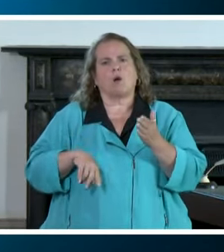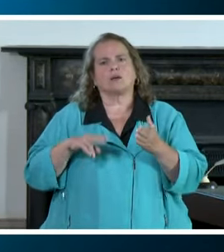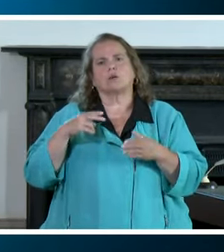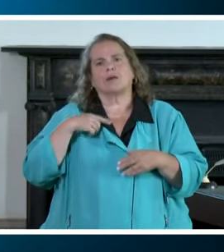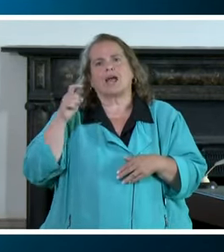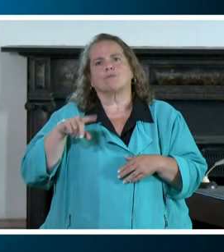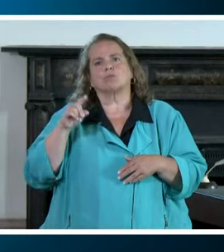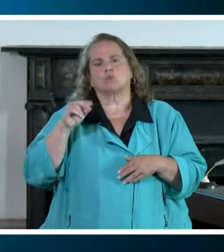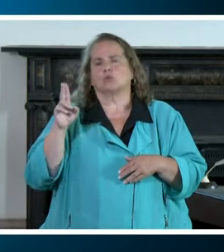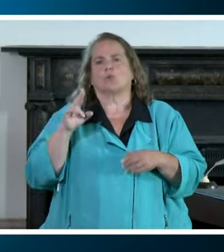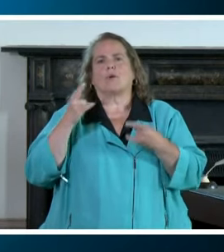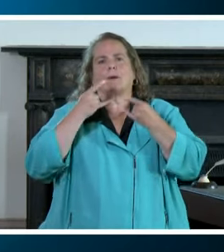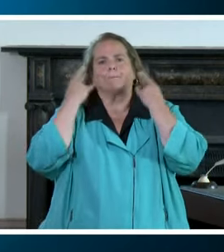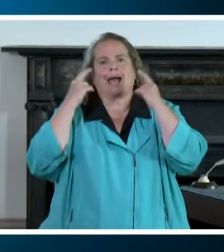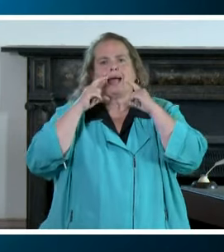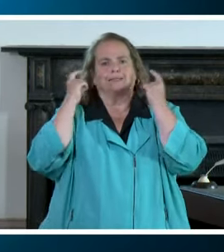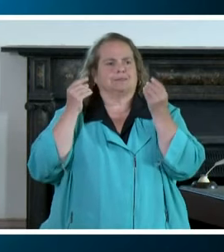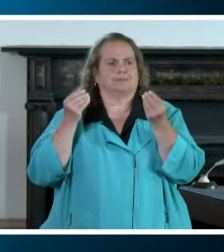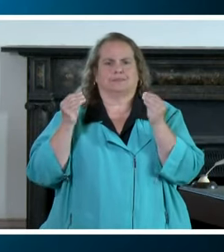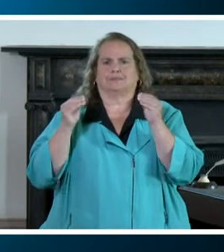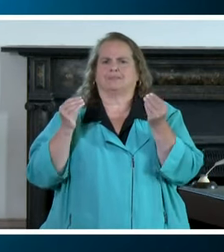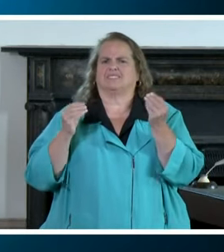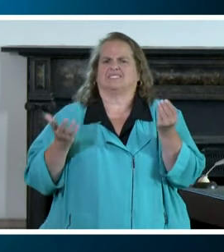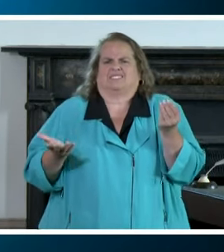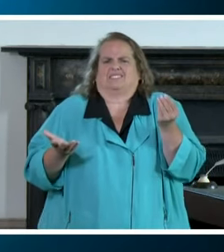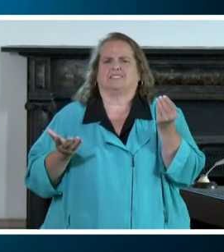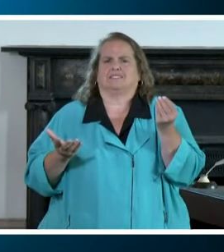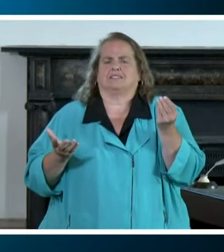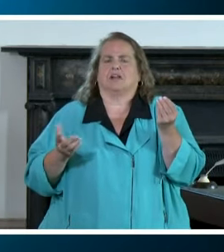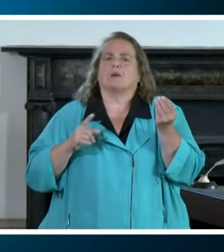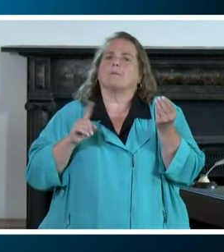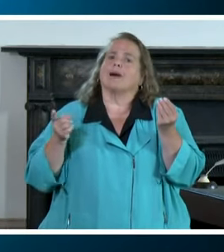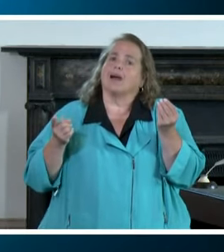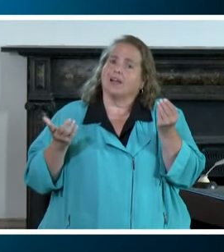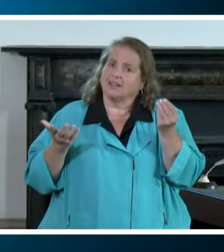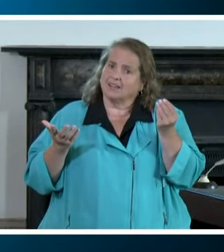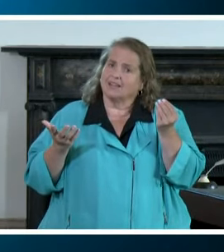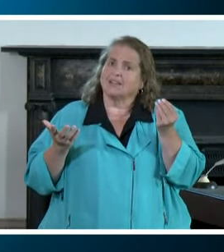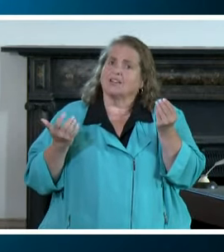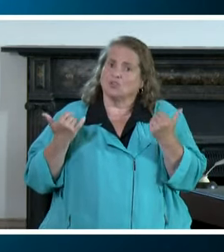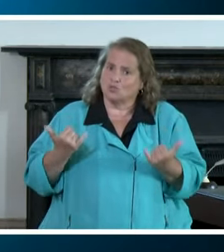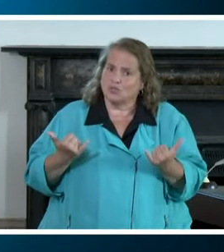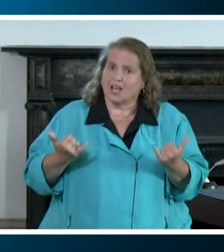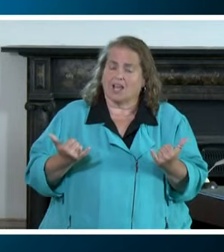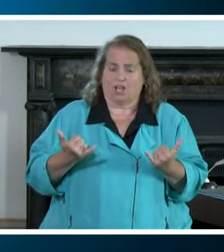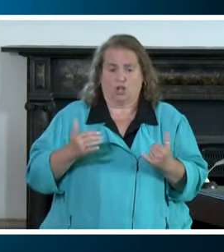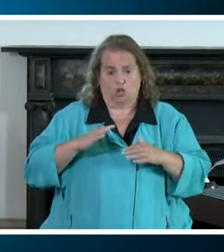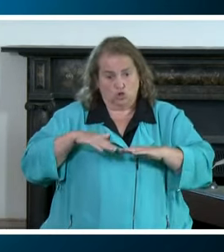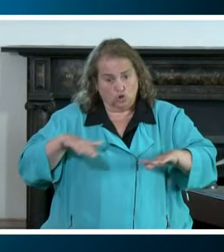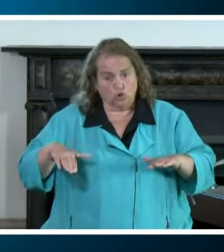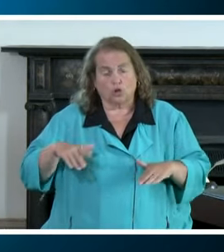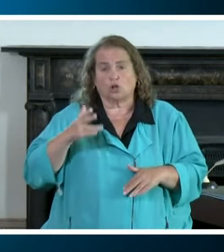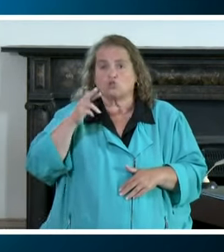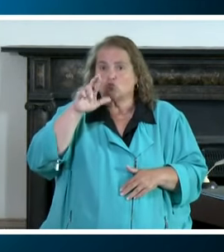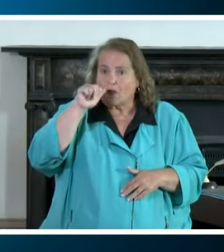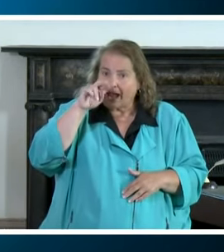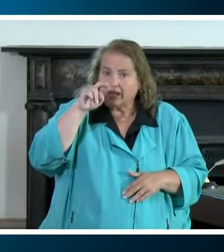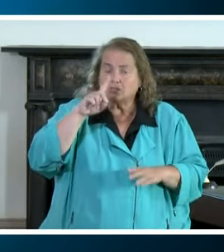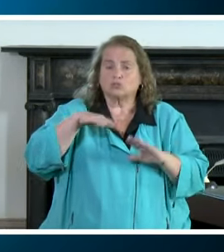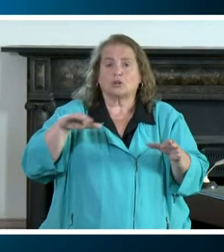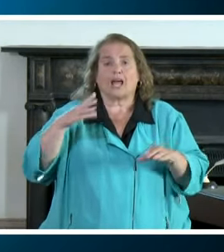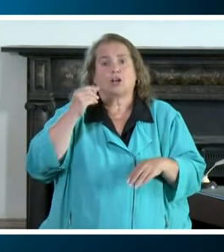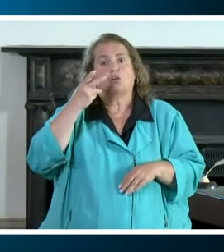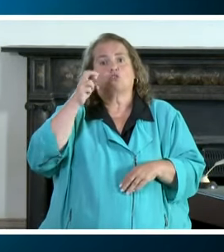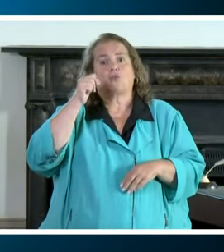wearing this cloth mask with the elastic. But here we are today as the children, the grandchildren, and the great-grandchildren of that generation.